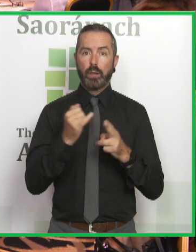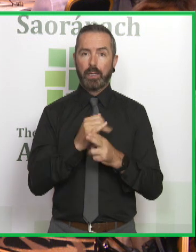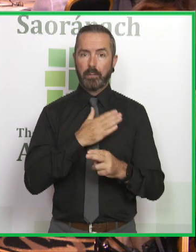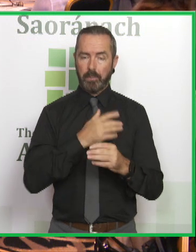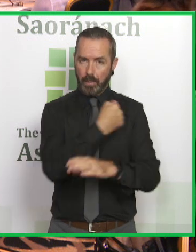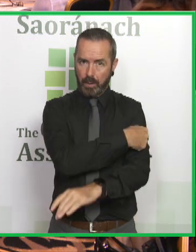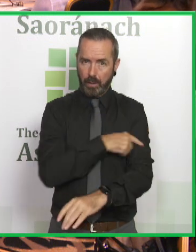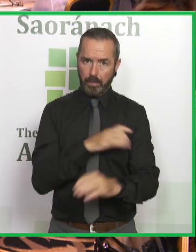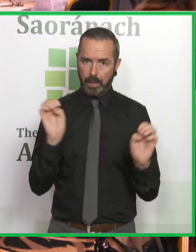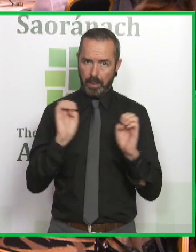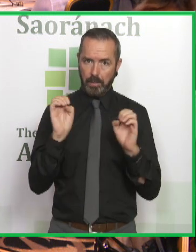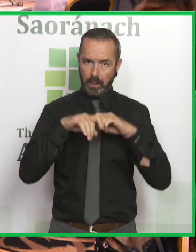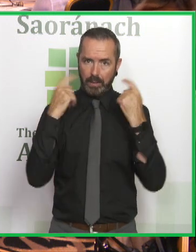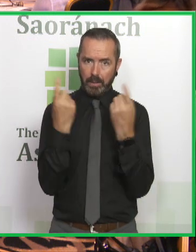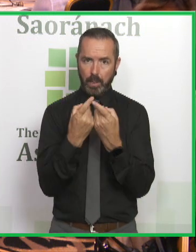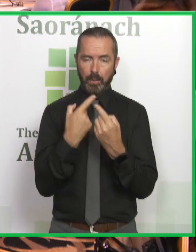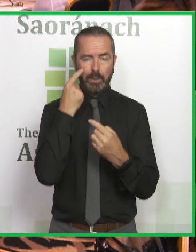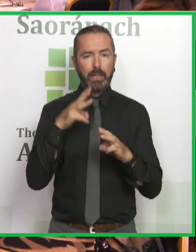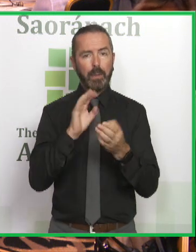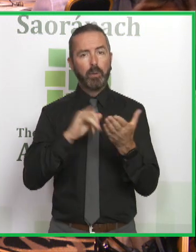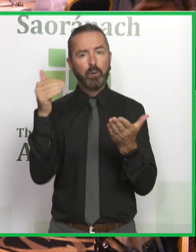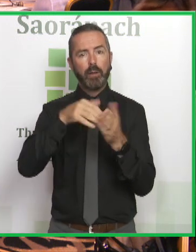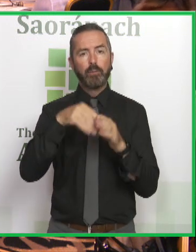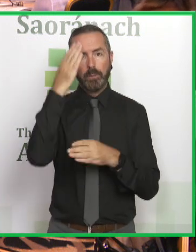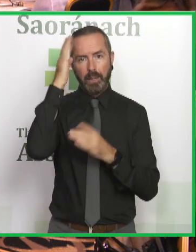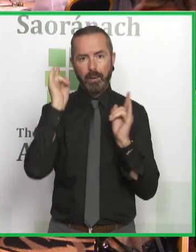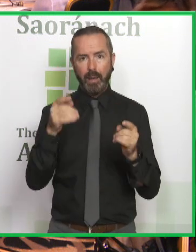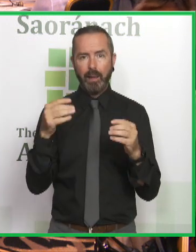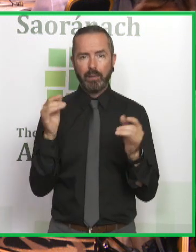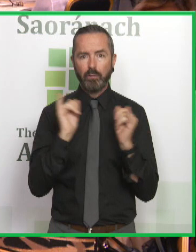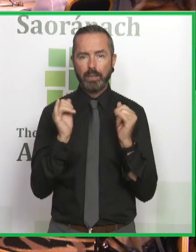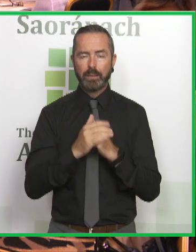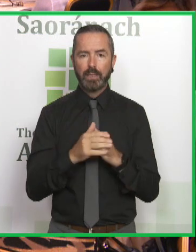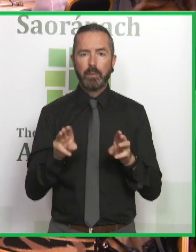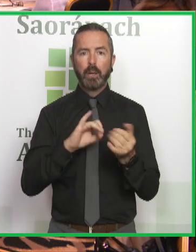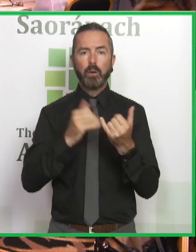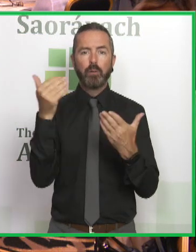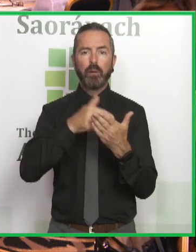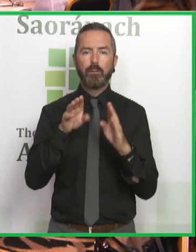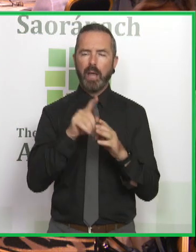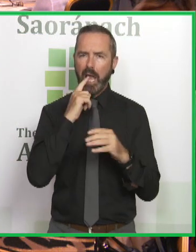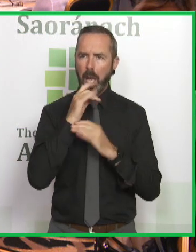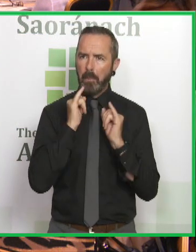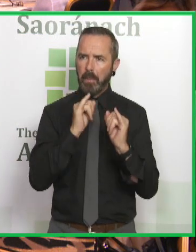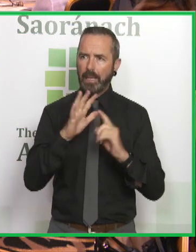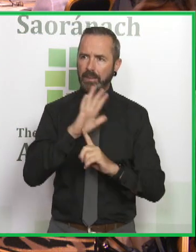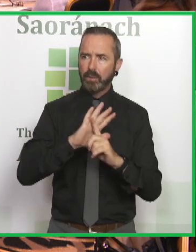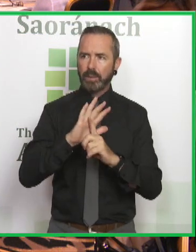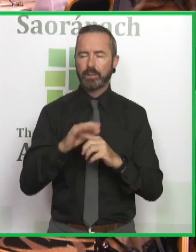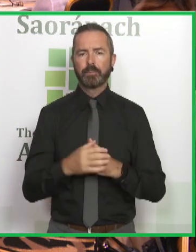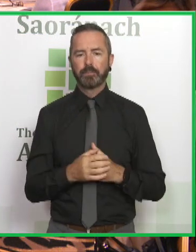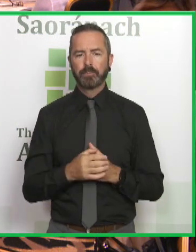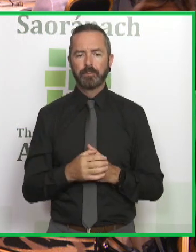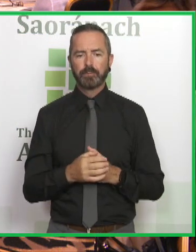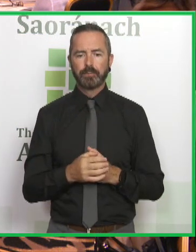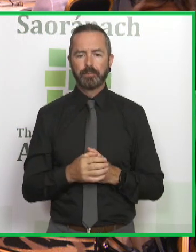Department, we see people who present with mental health crises, people who come in in really, really, really bad ways, and who